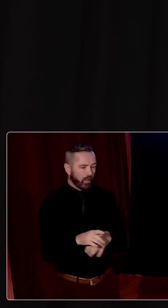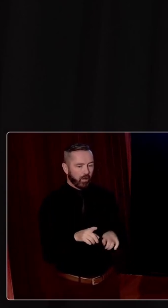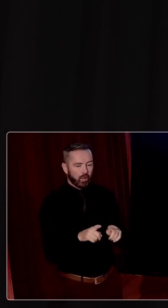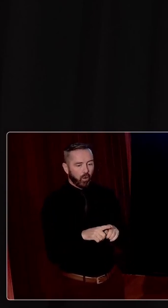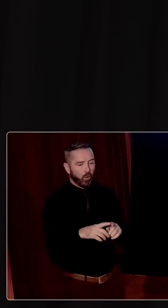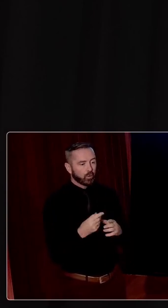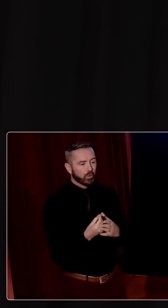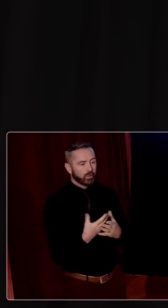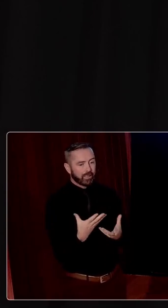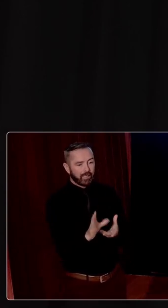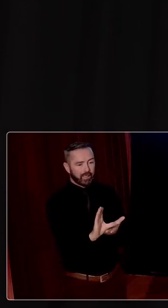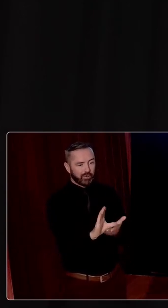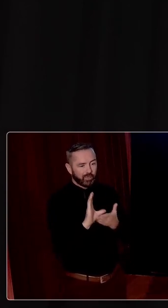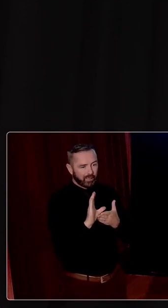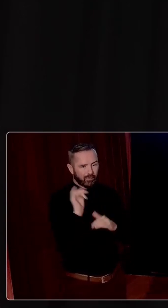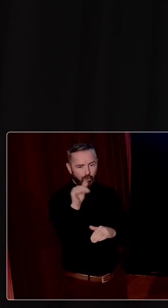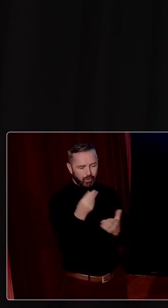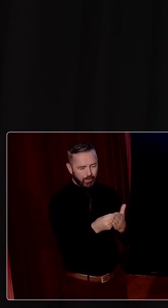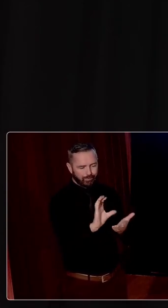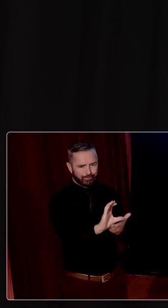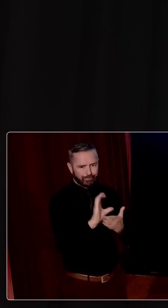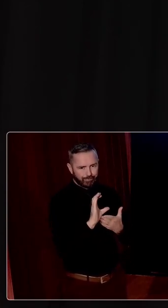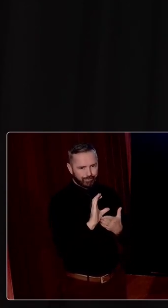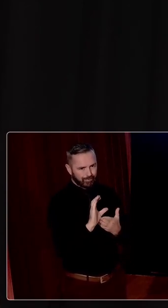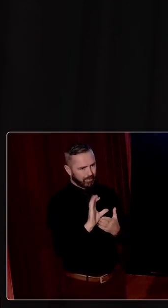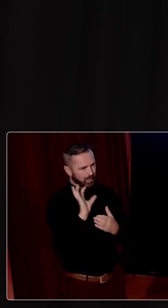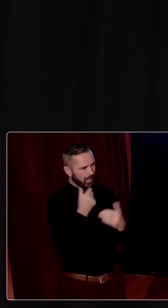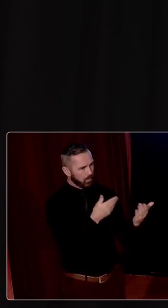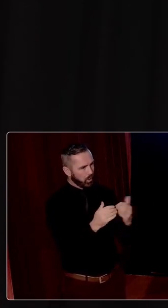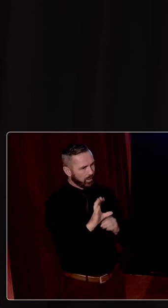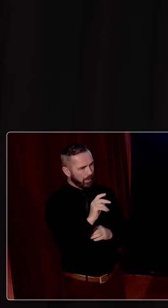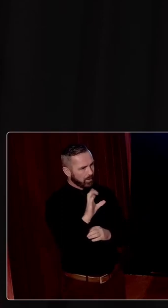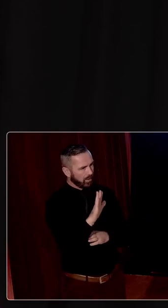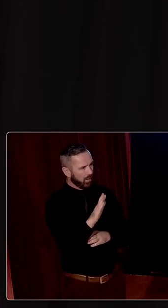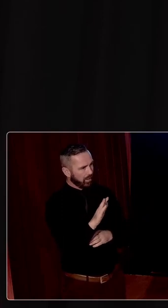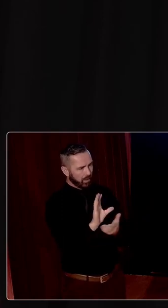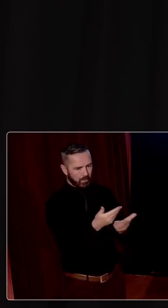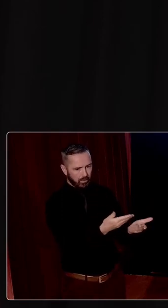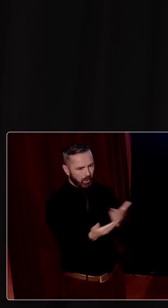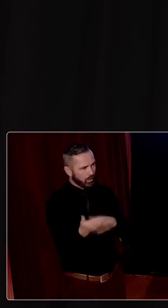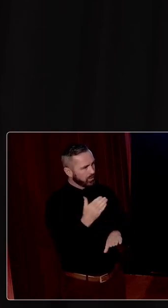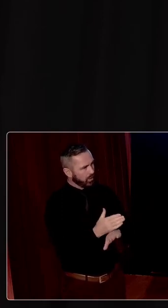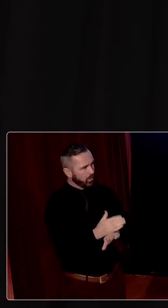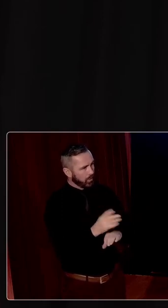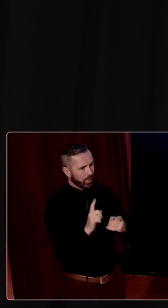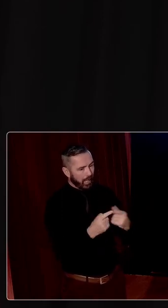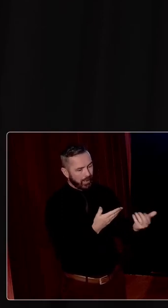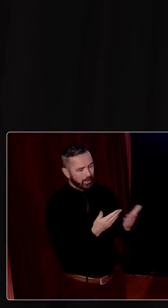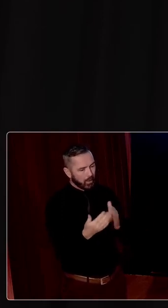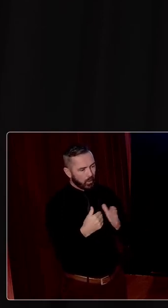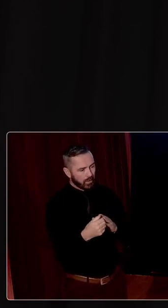of foreign investment. Because foreign investment brought capital. It brought jobs. But it also brought